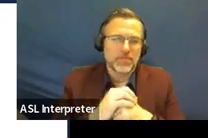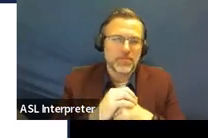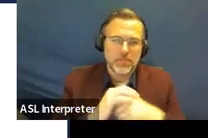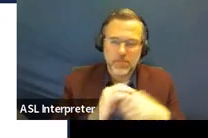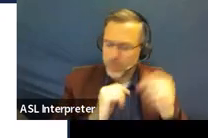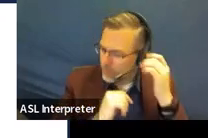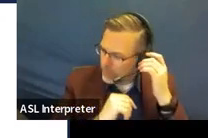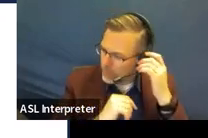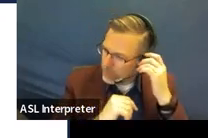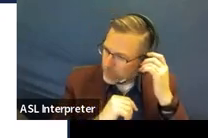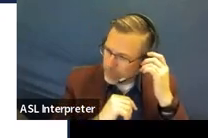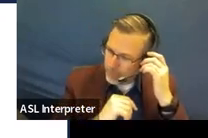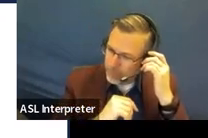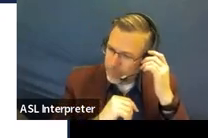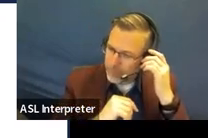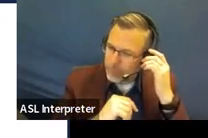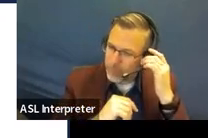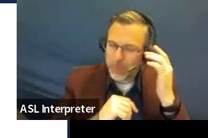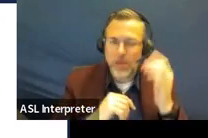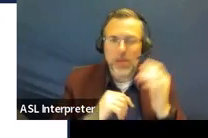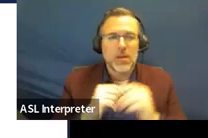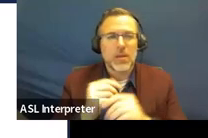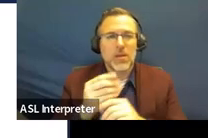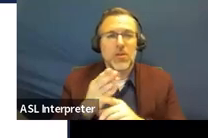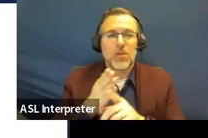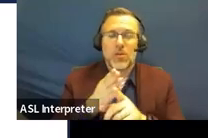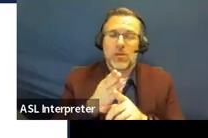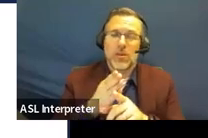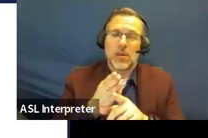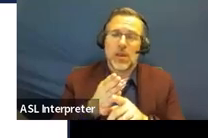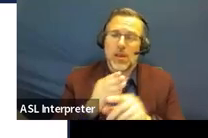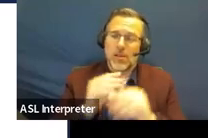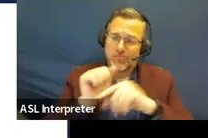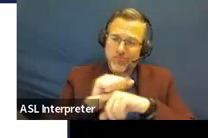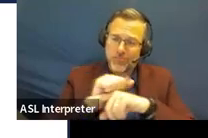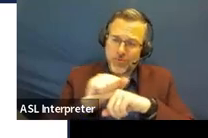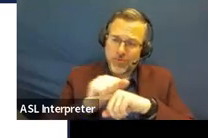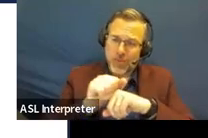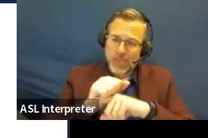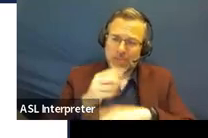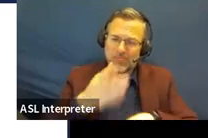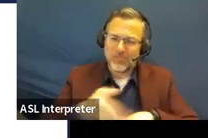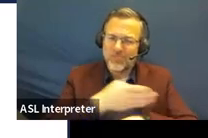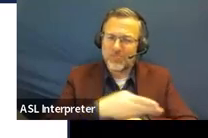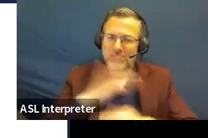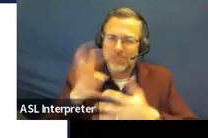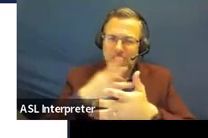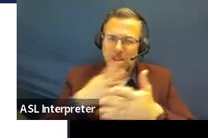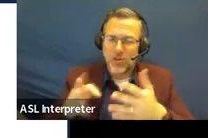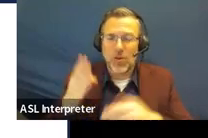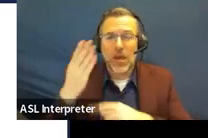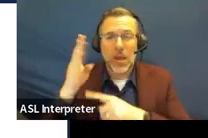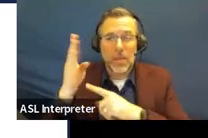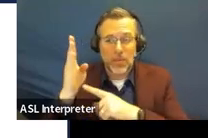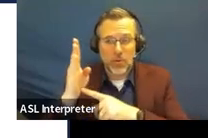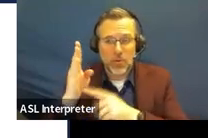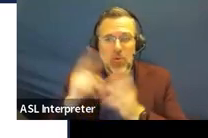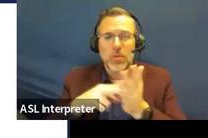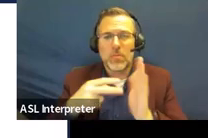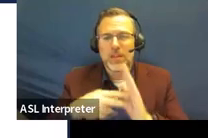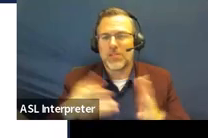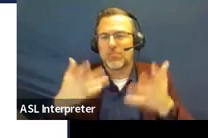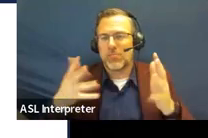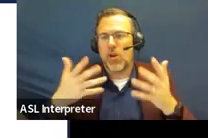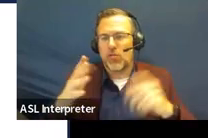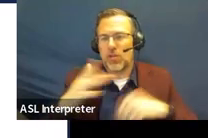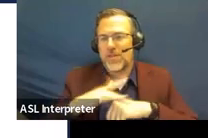Here's our professional development calendar. The light blue links that are already here have the recordings available. And